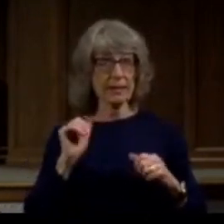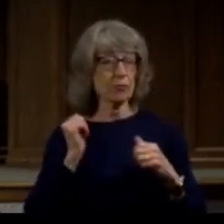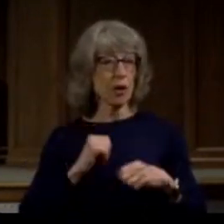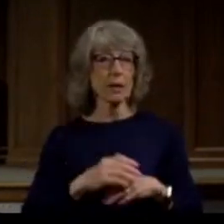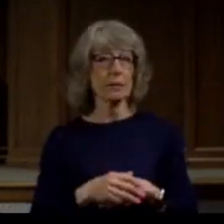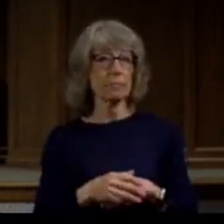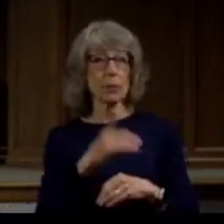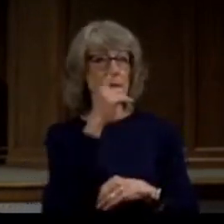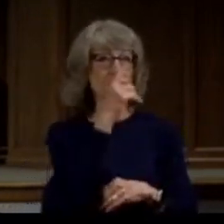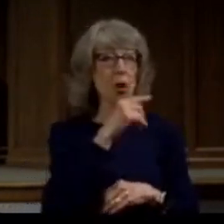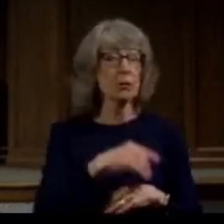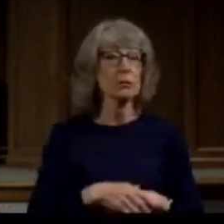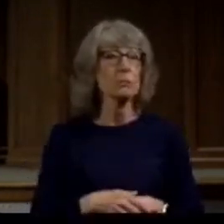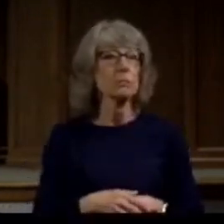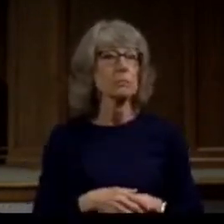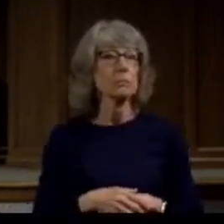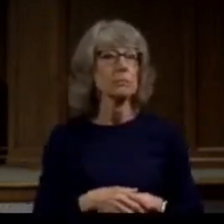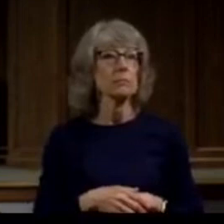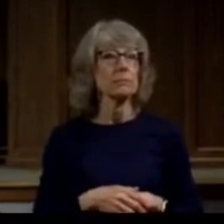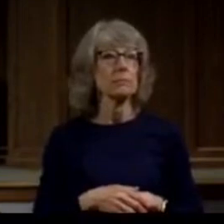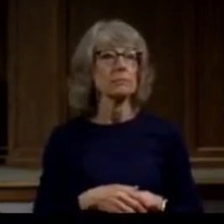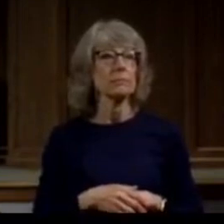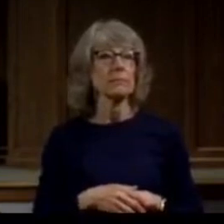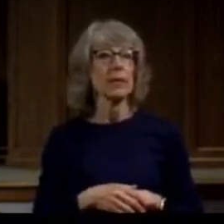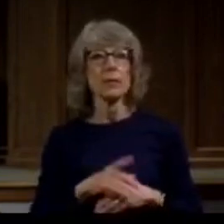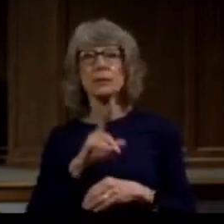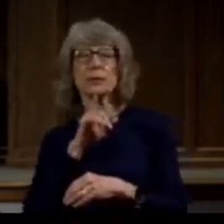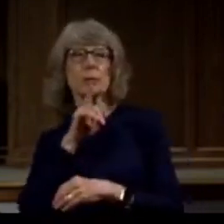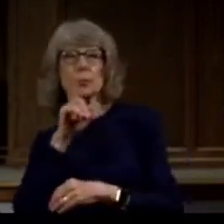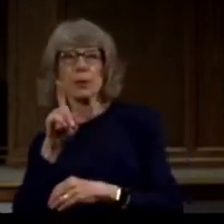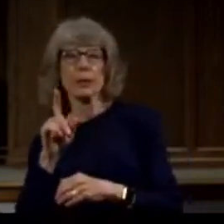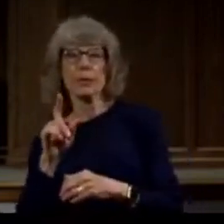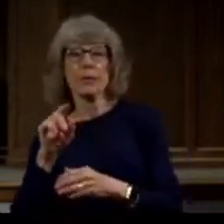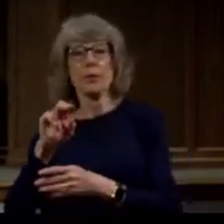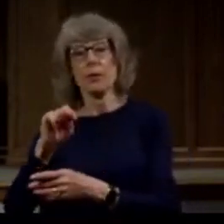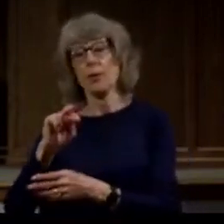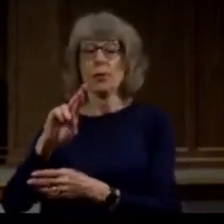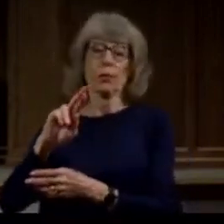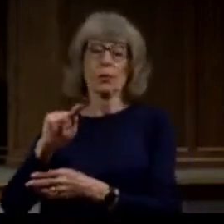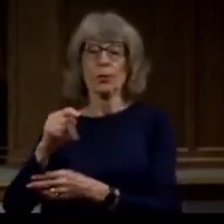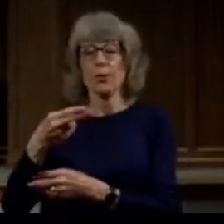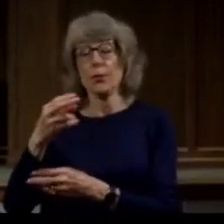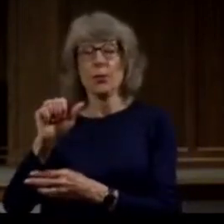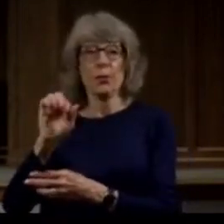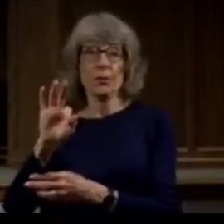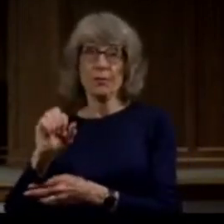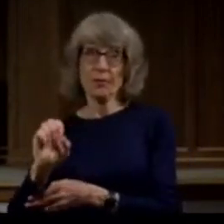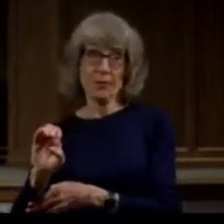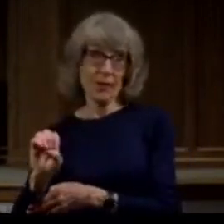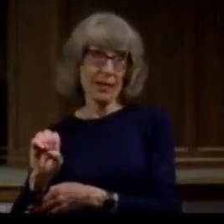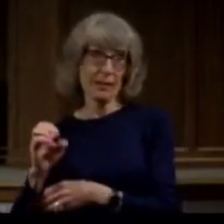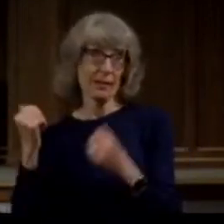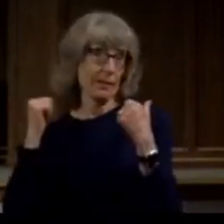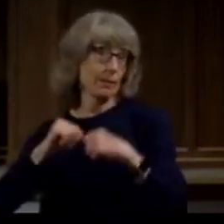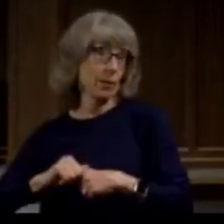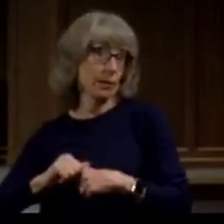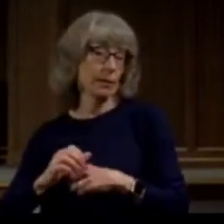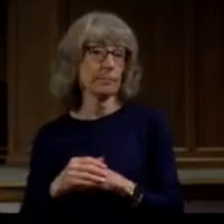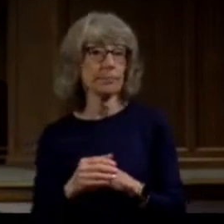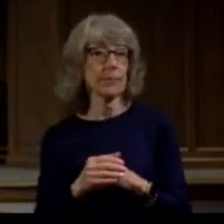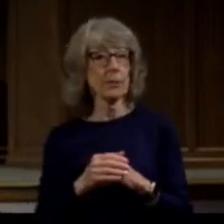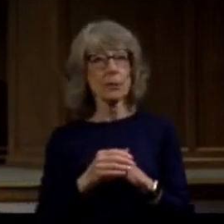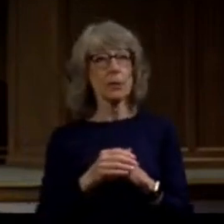now I'm saying this to you because it would not be fair for me to judge North face